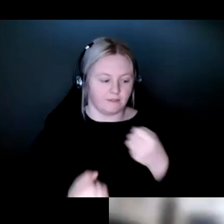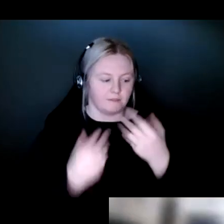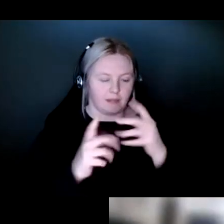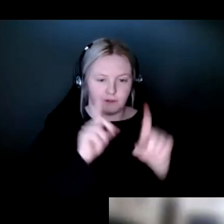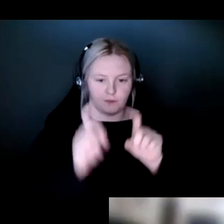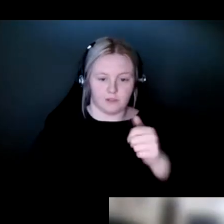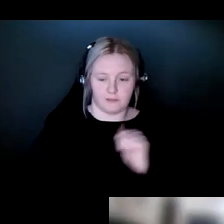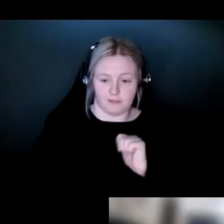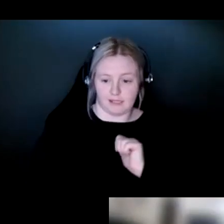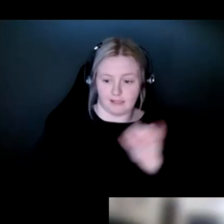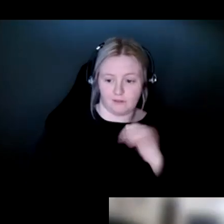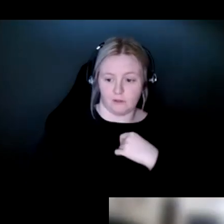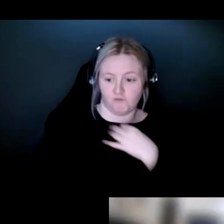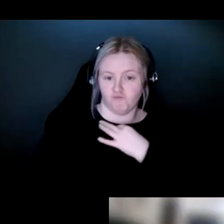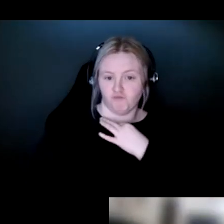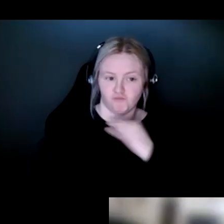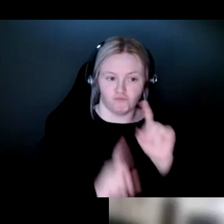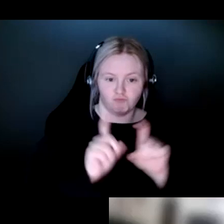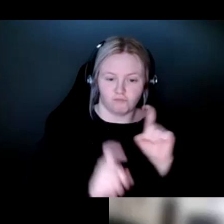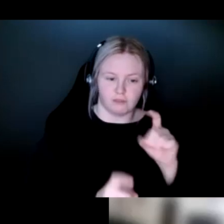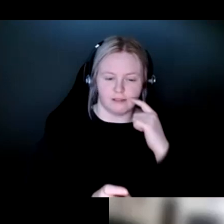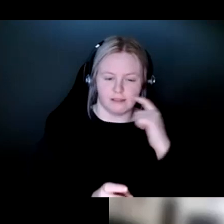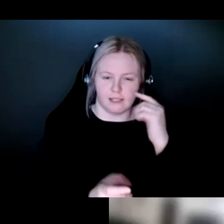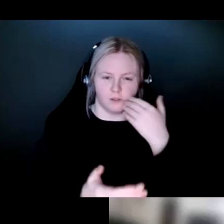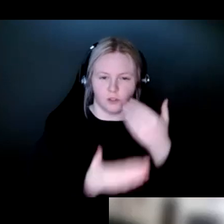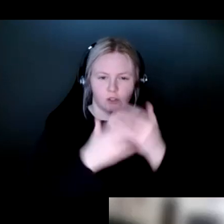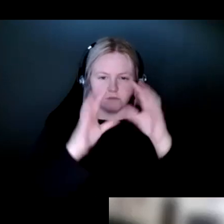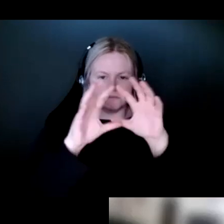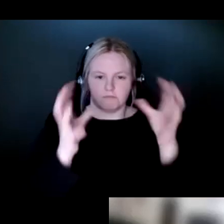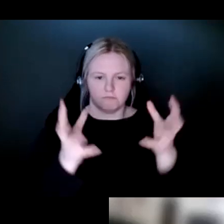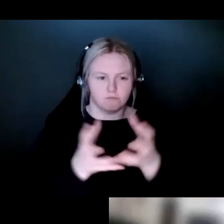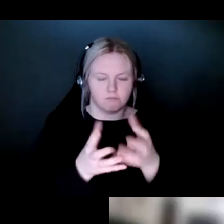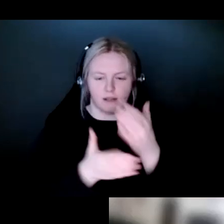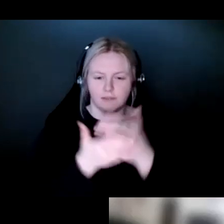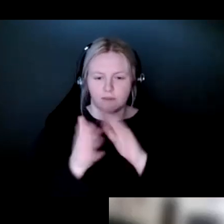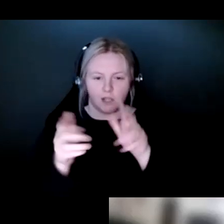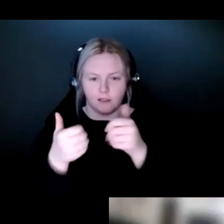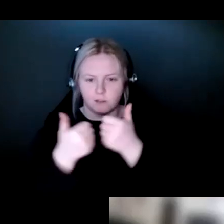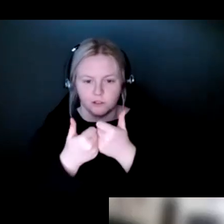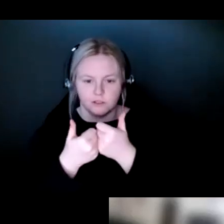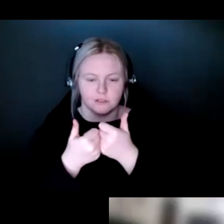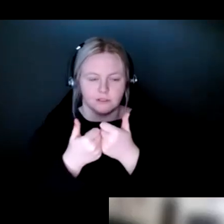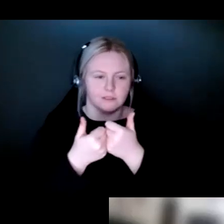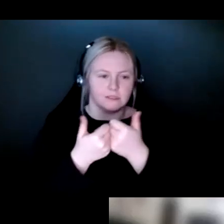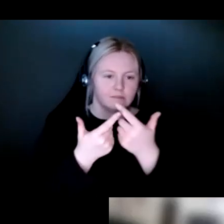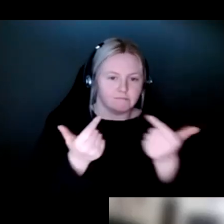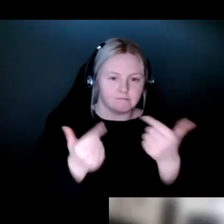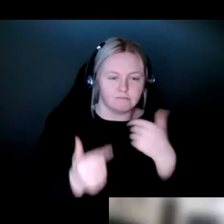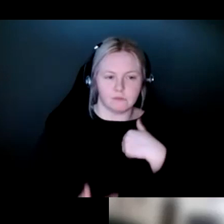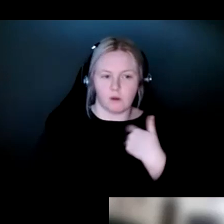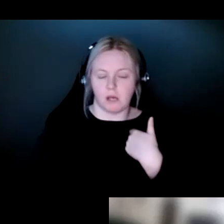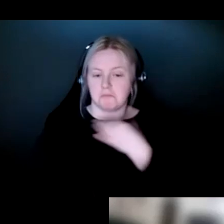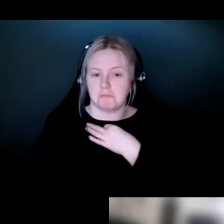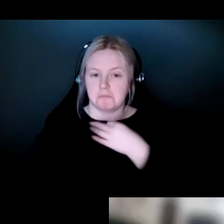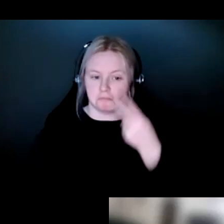really great overview of some of the challenges. And I'm I'm very intrigued by some of the proposed